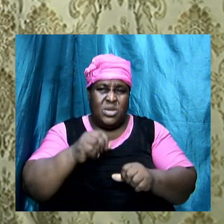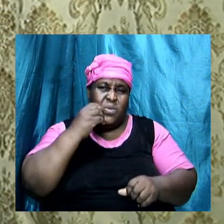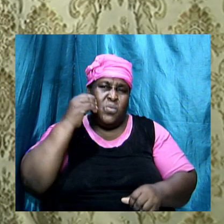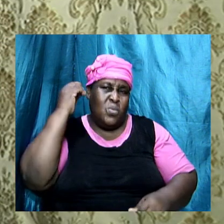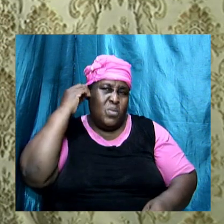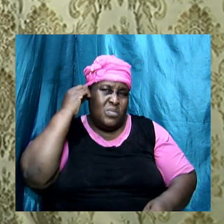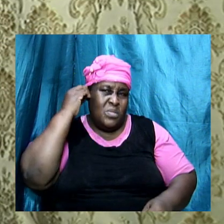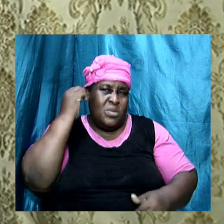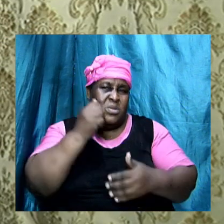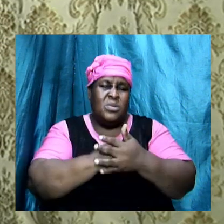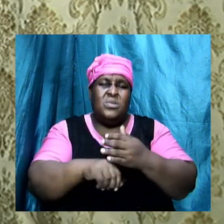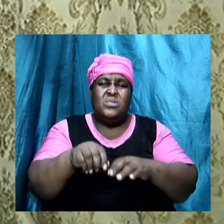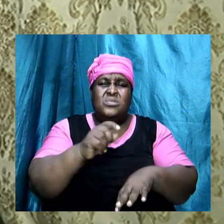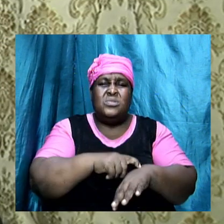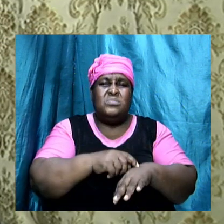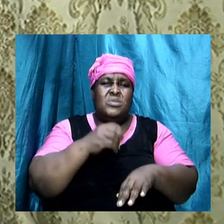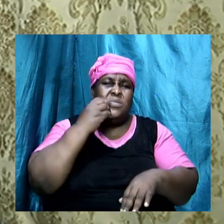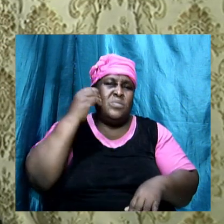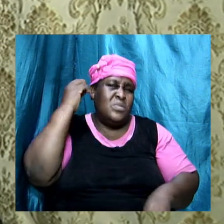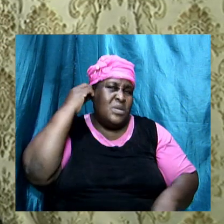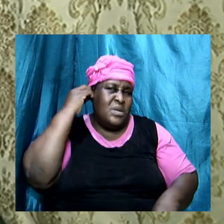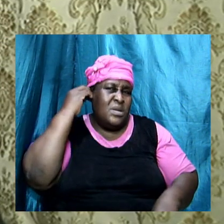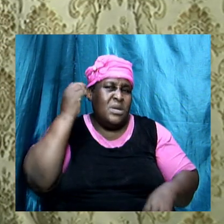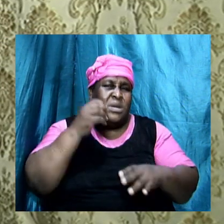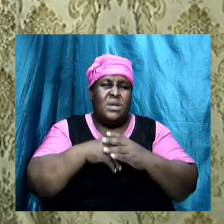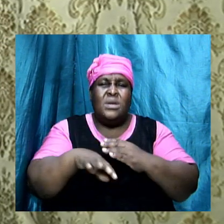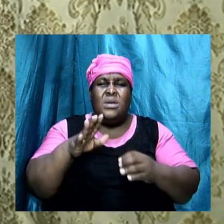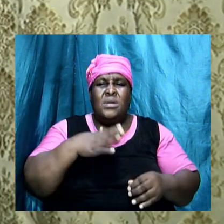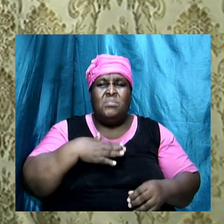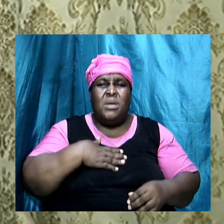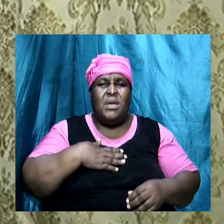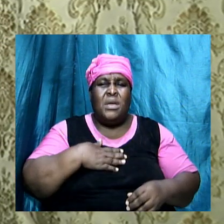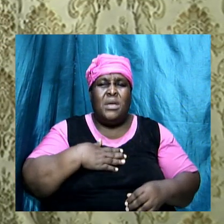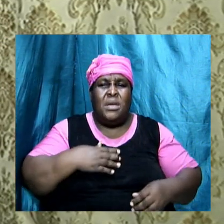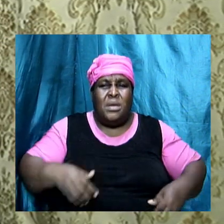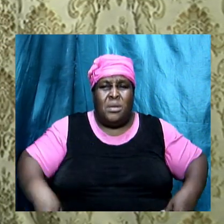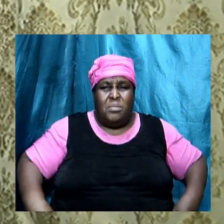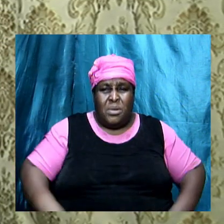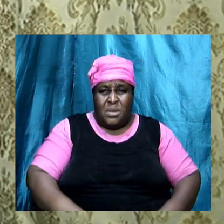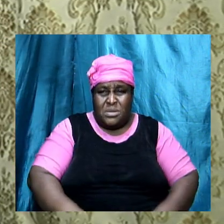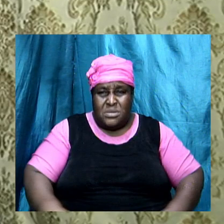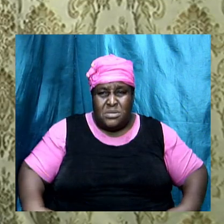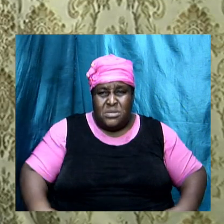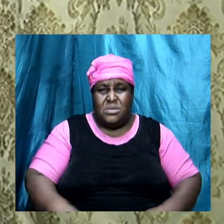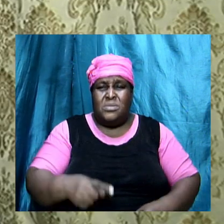and sometimes I'm home, I'm just in my underwear alone, or sometimes not at all.